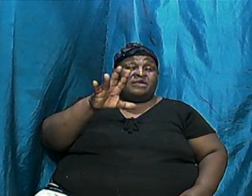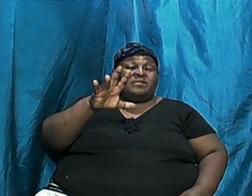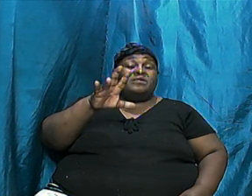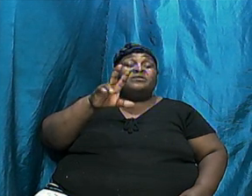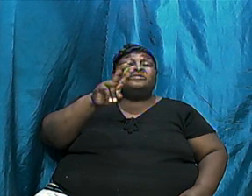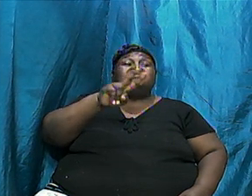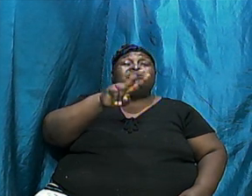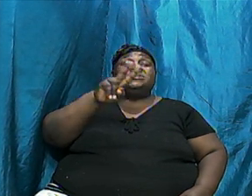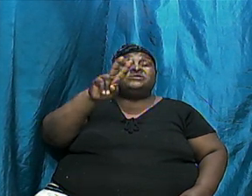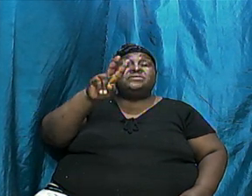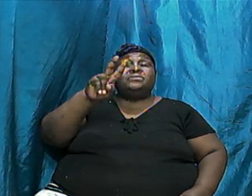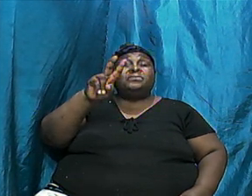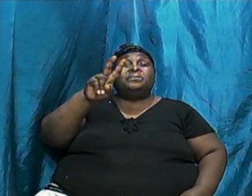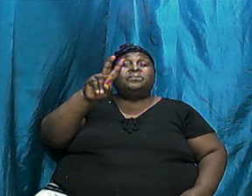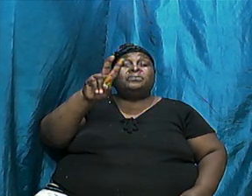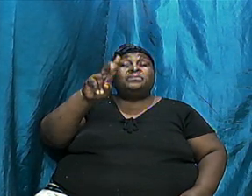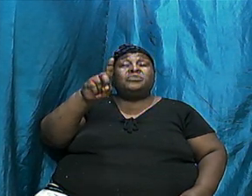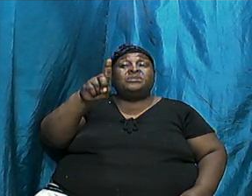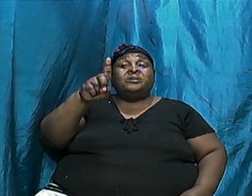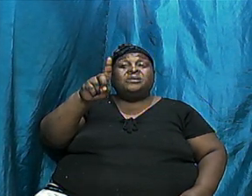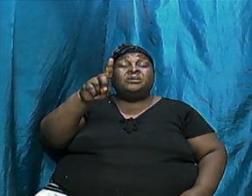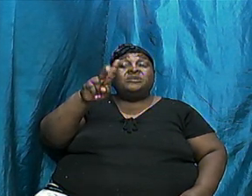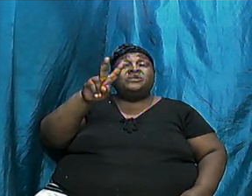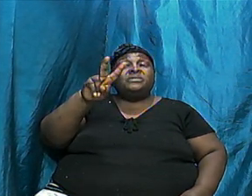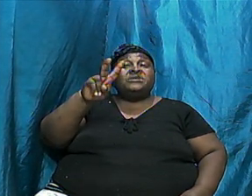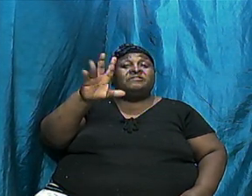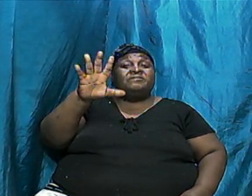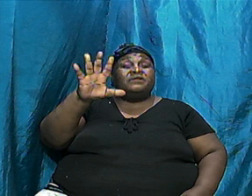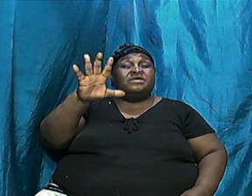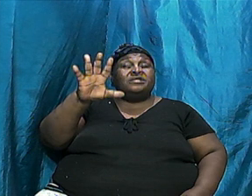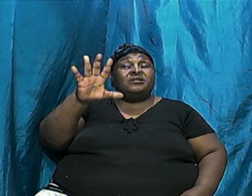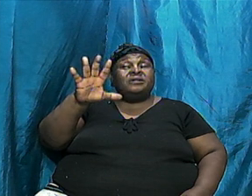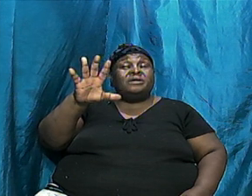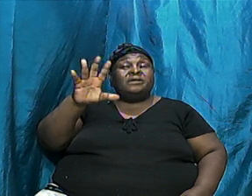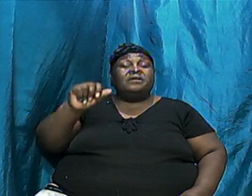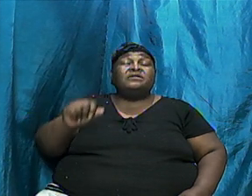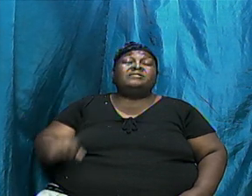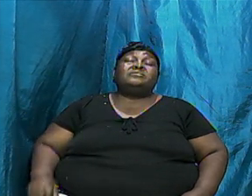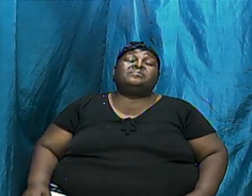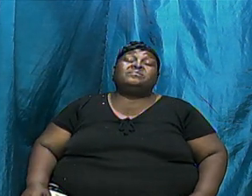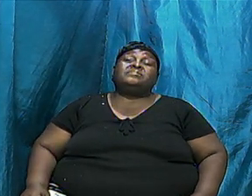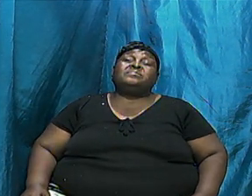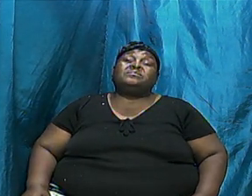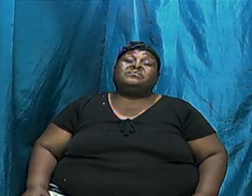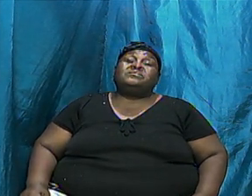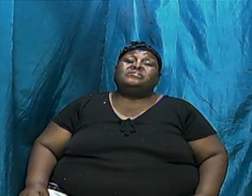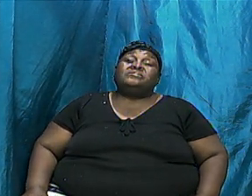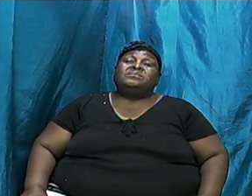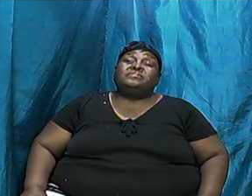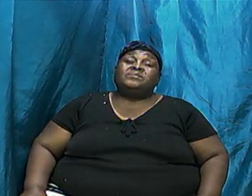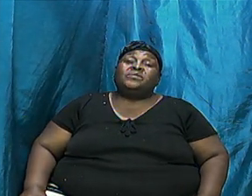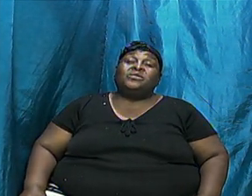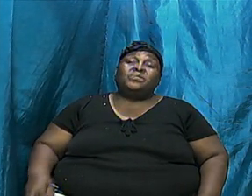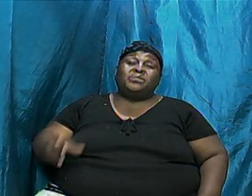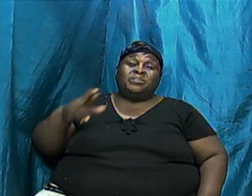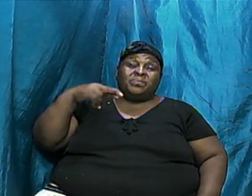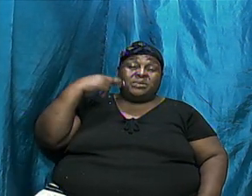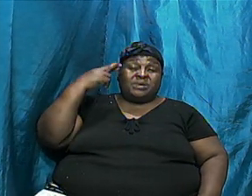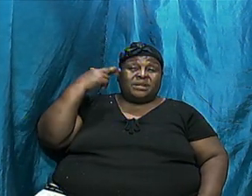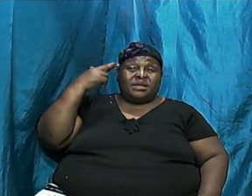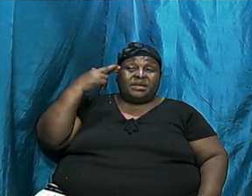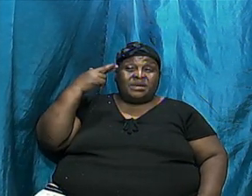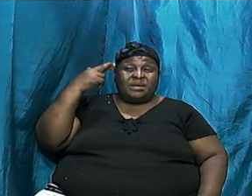and you can just follow me here. If you go back up to verses 21 and 24, we realize coming down